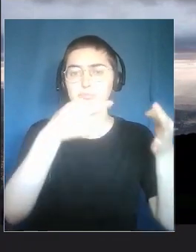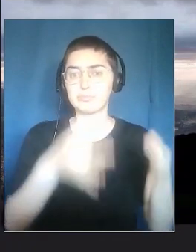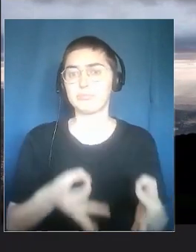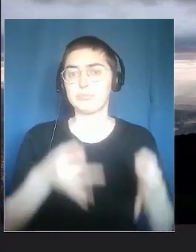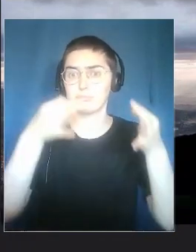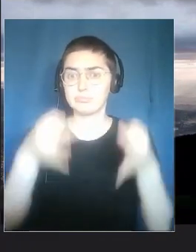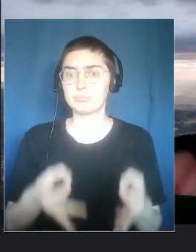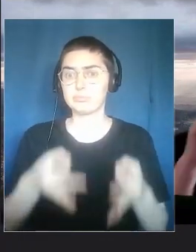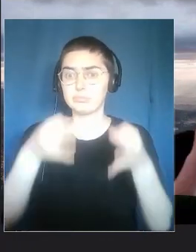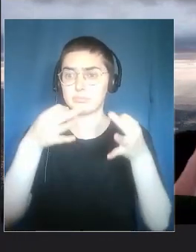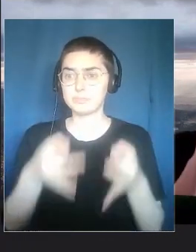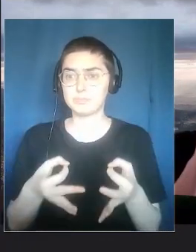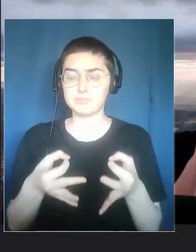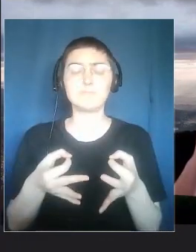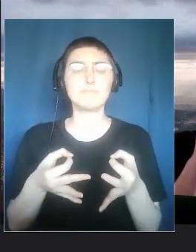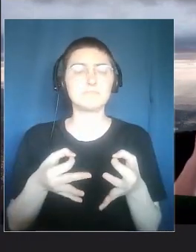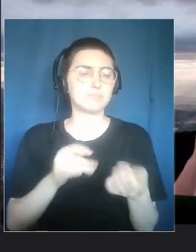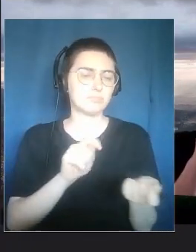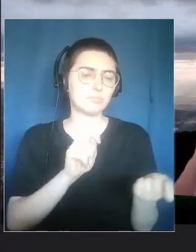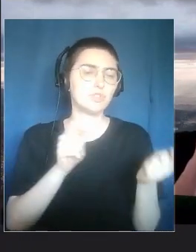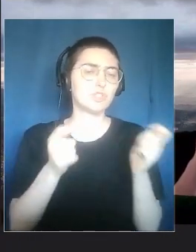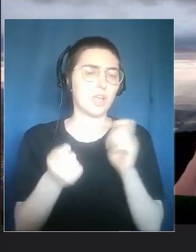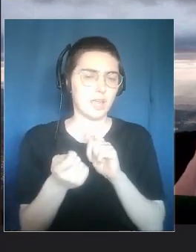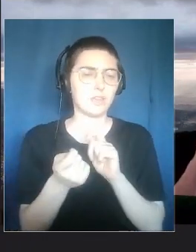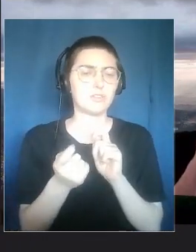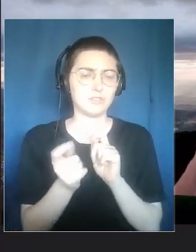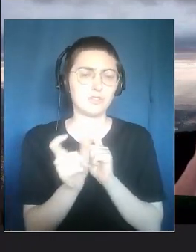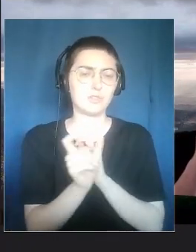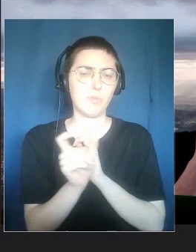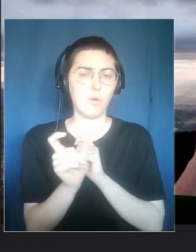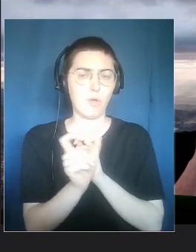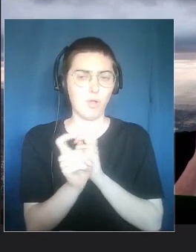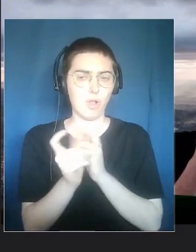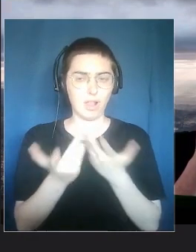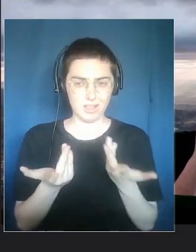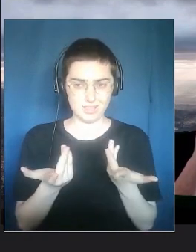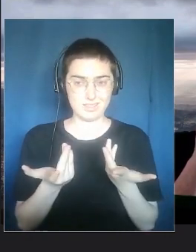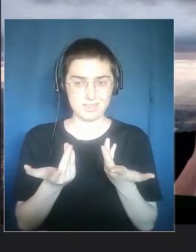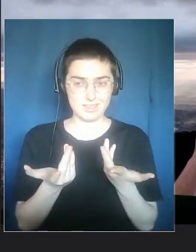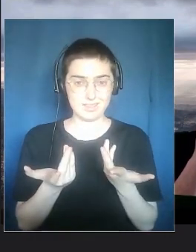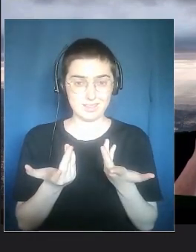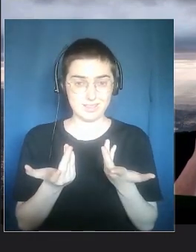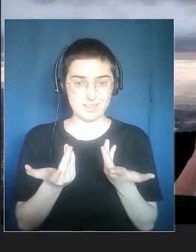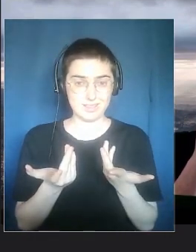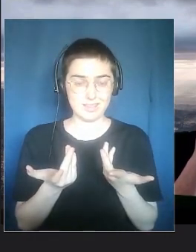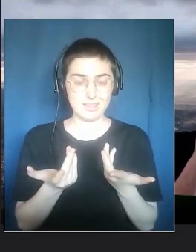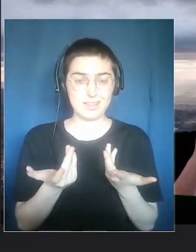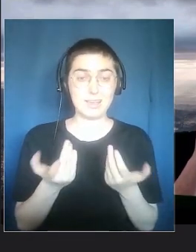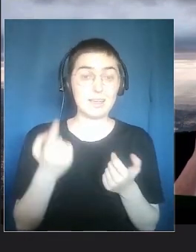those contexts that are more oriented towards the theatre